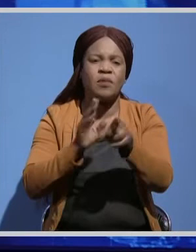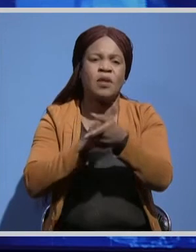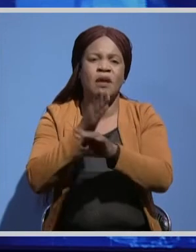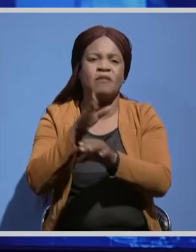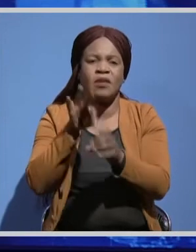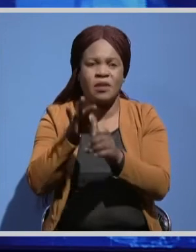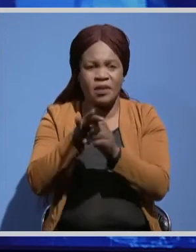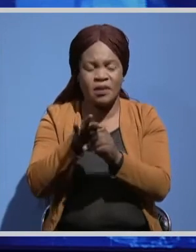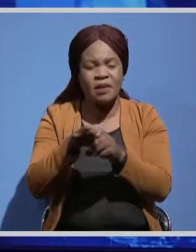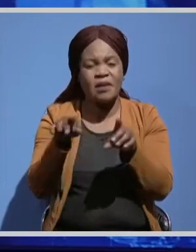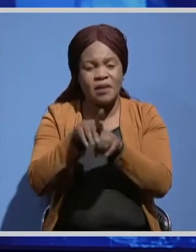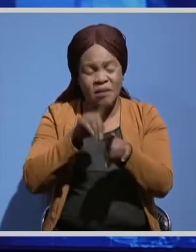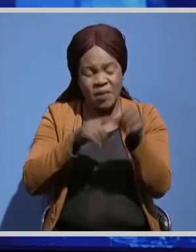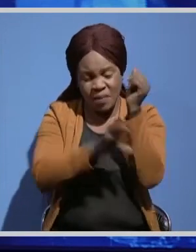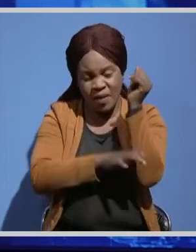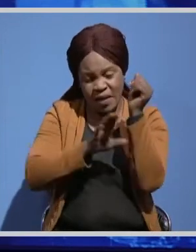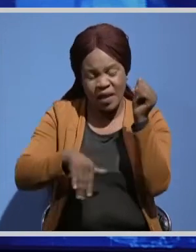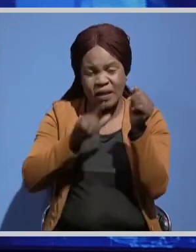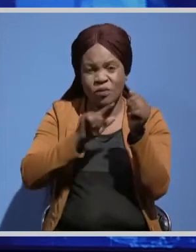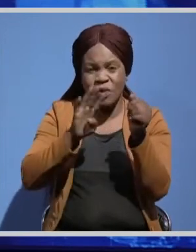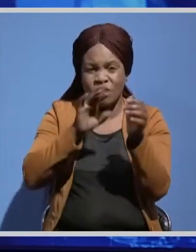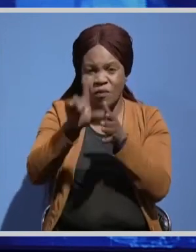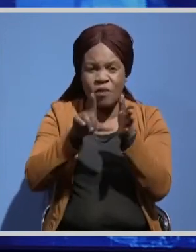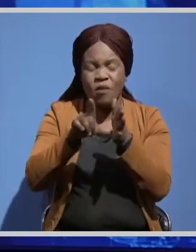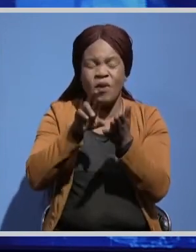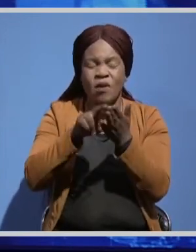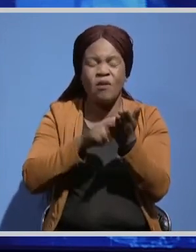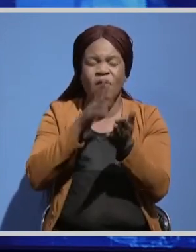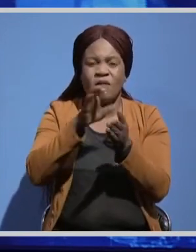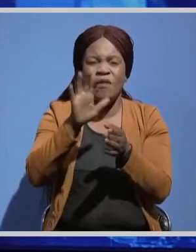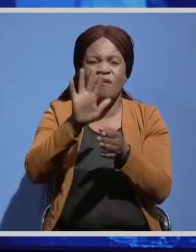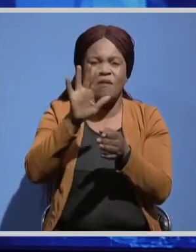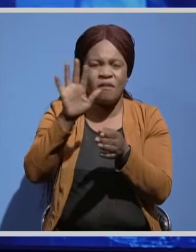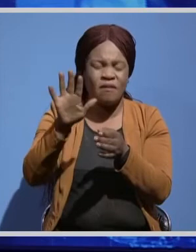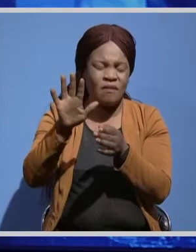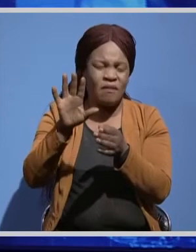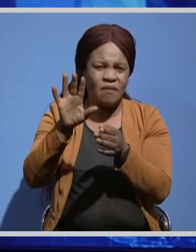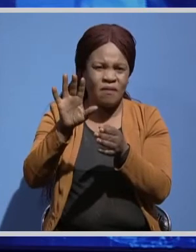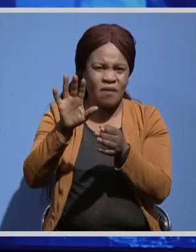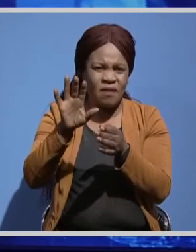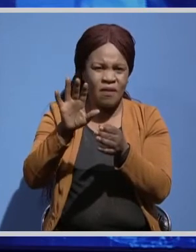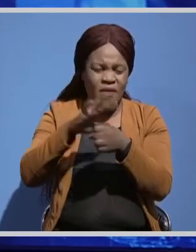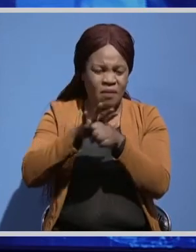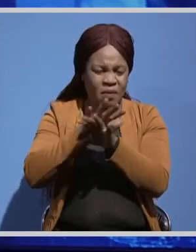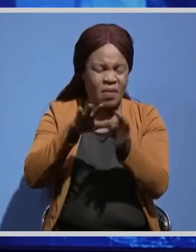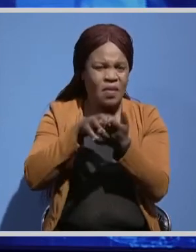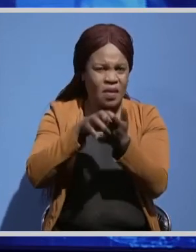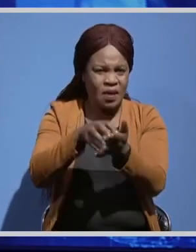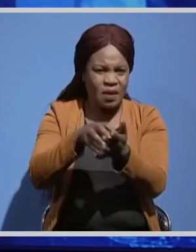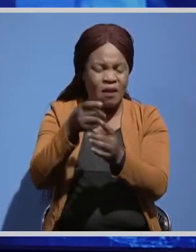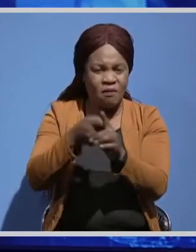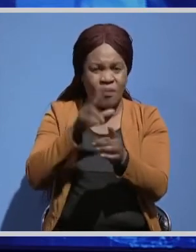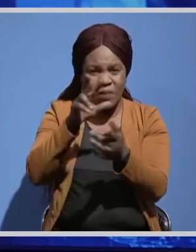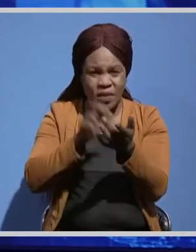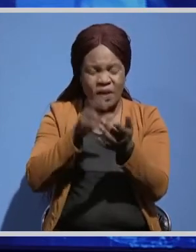has in the last 24 hours recorded 555 cases of COVID-19 in the last 24 hours. They say this is out of the 3